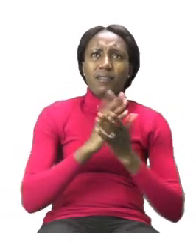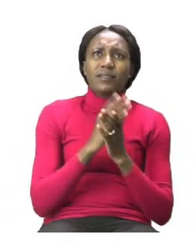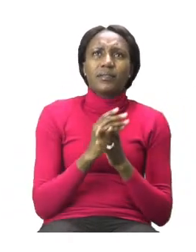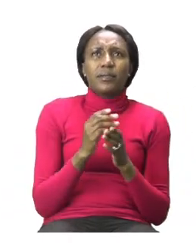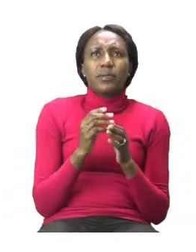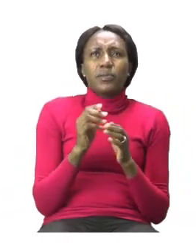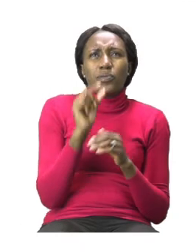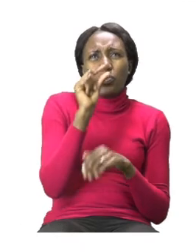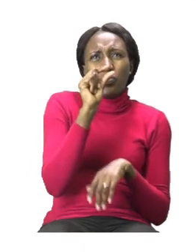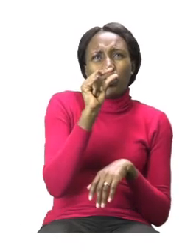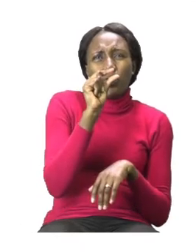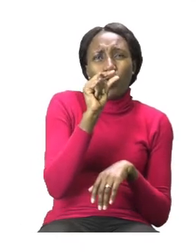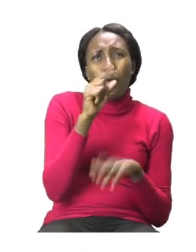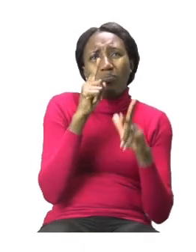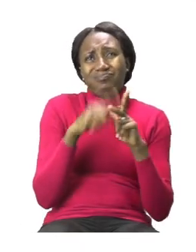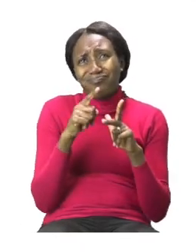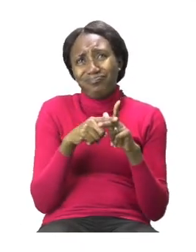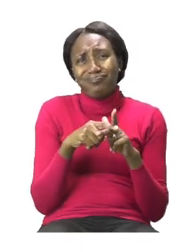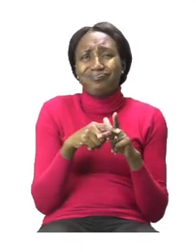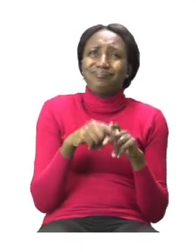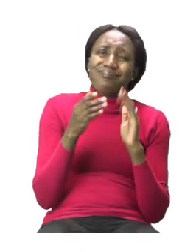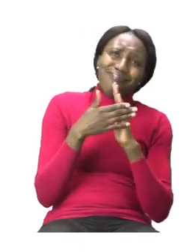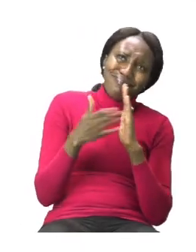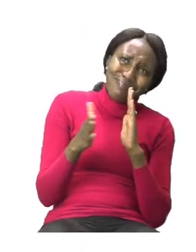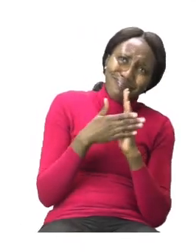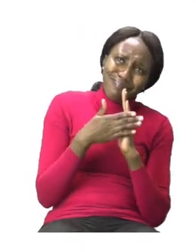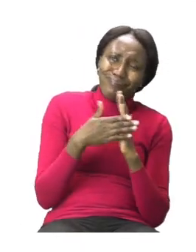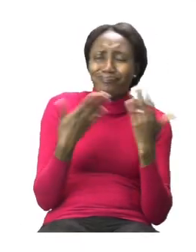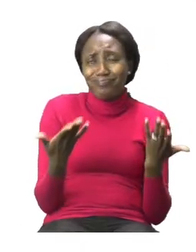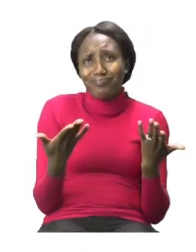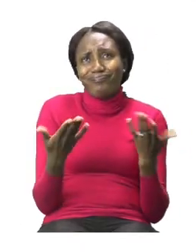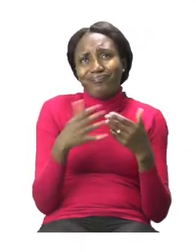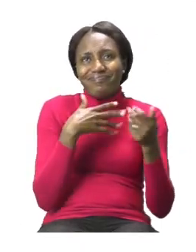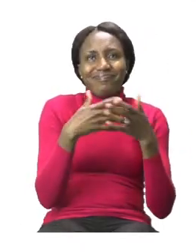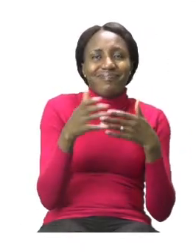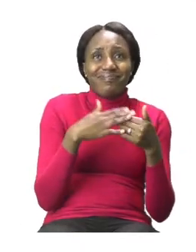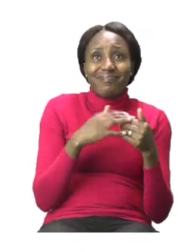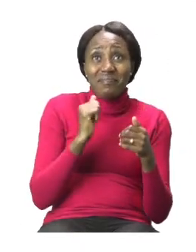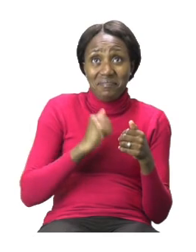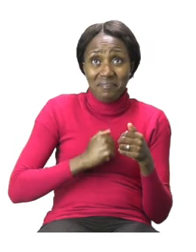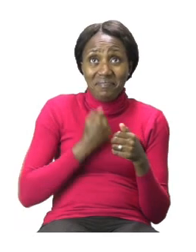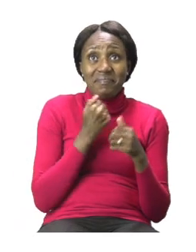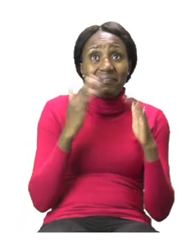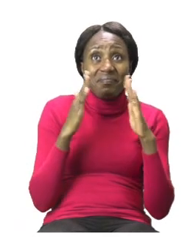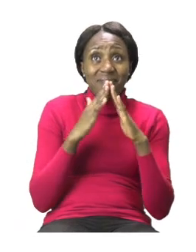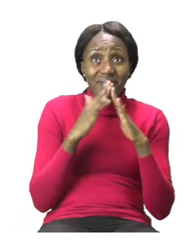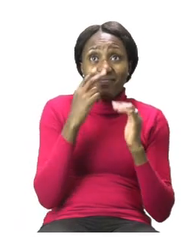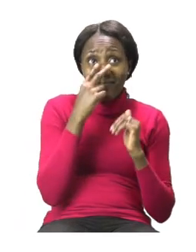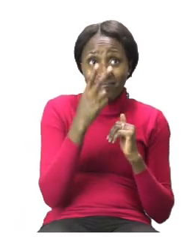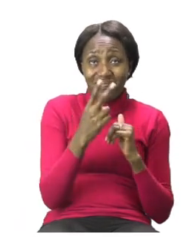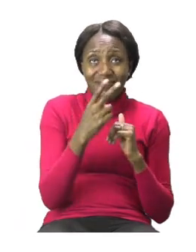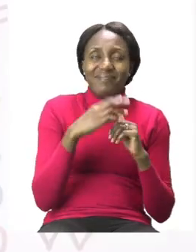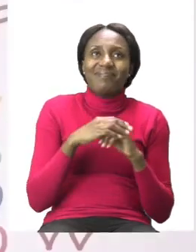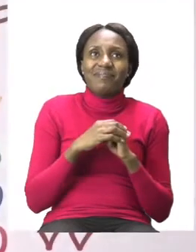put as many windows as many doors as you would like. I have drawn my house on the board and I'd like you to take